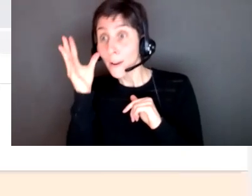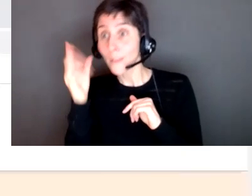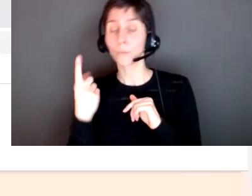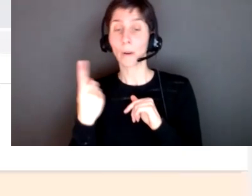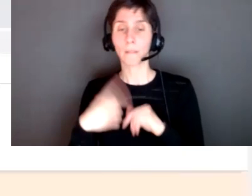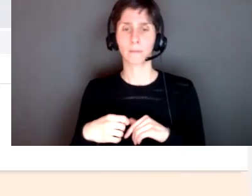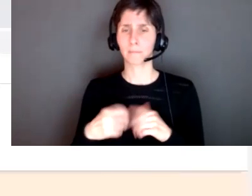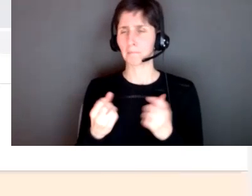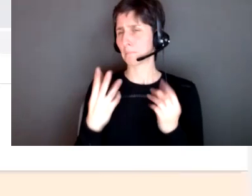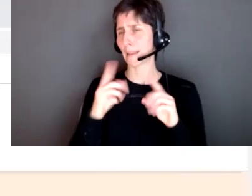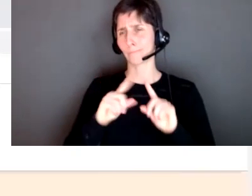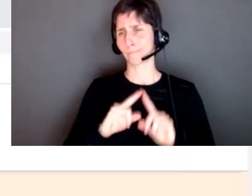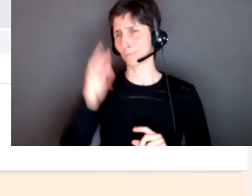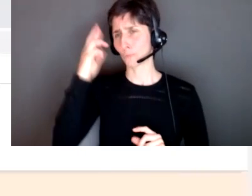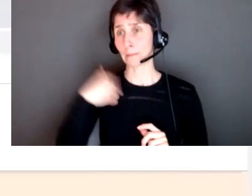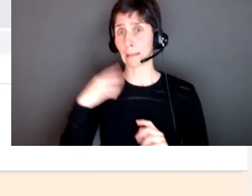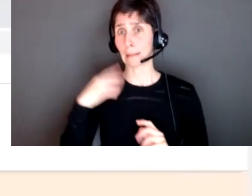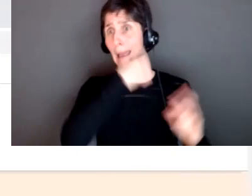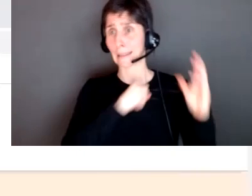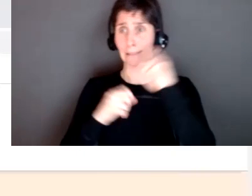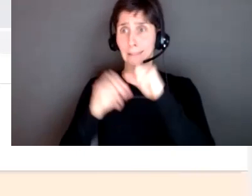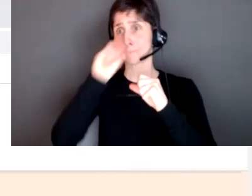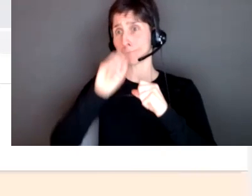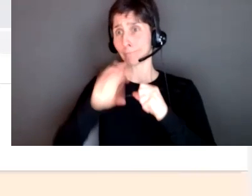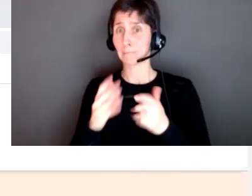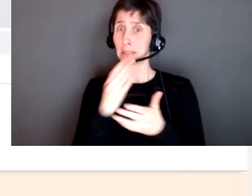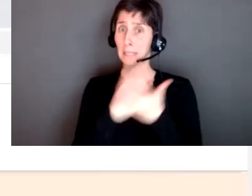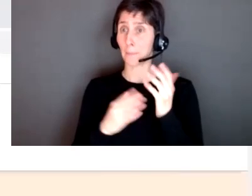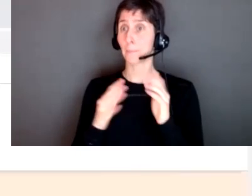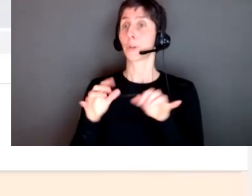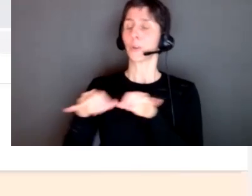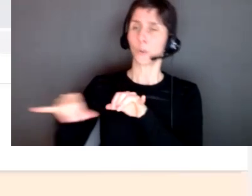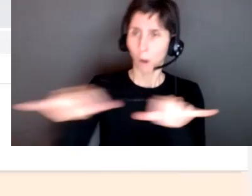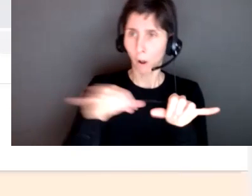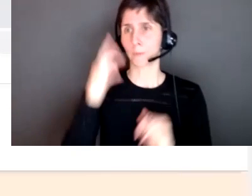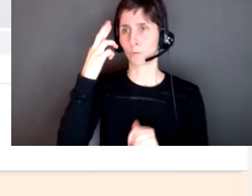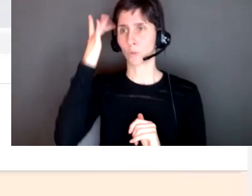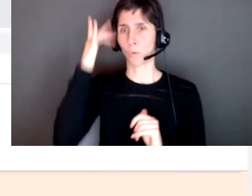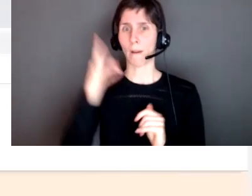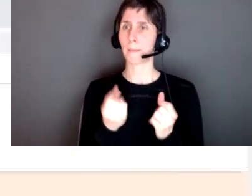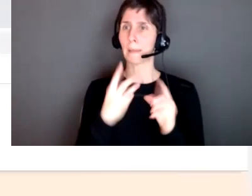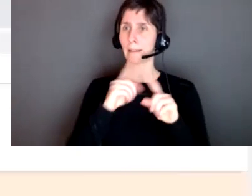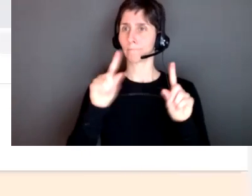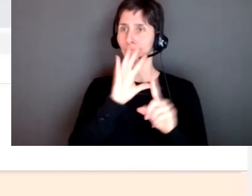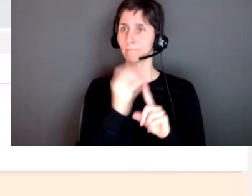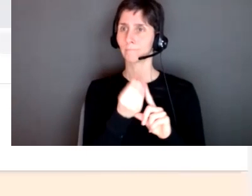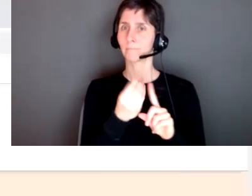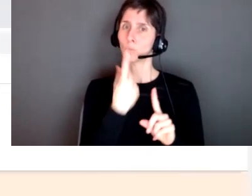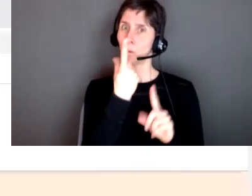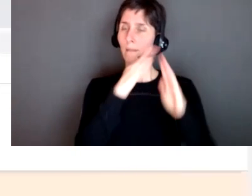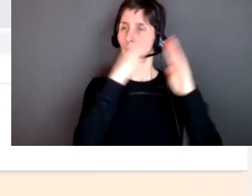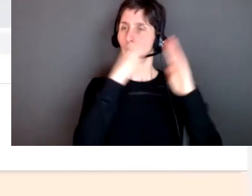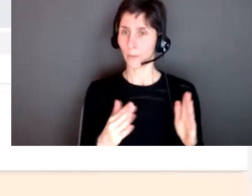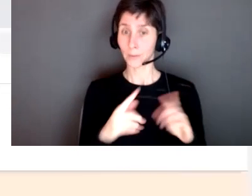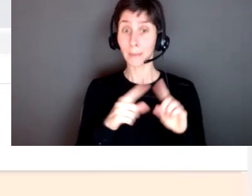many reasons like i'm here just guessing some of the most common but the the histories behind the statistics are going to be very